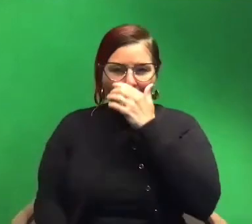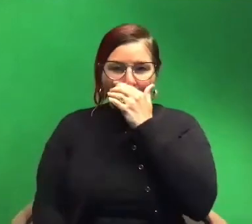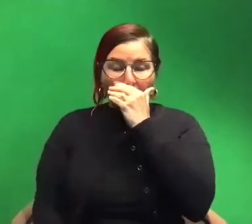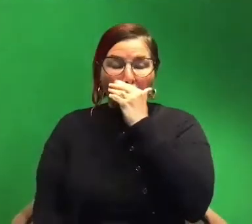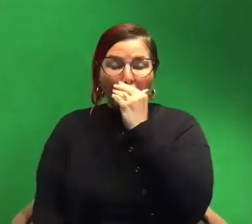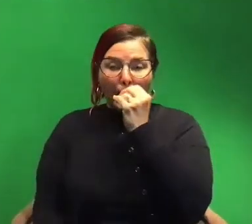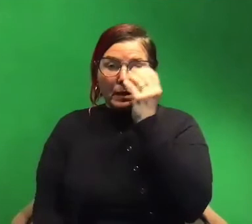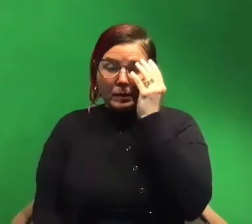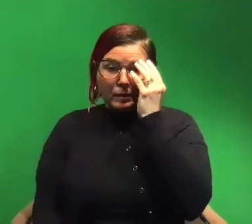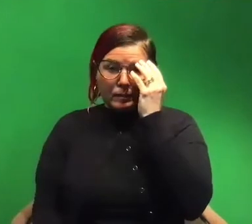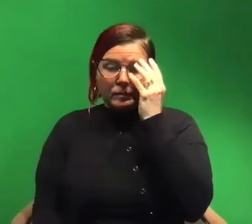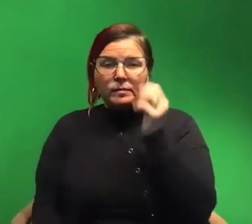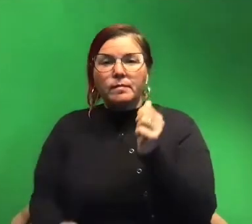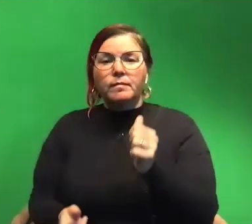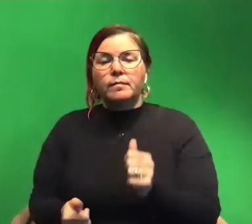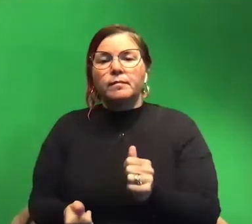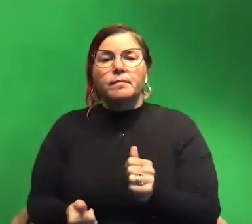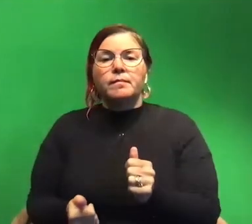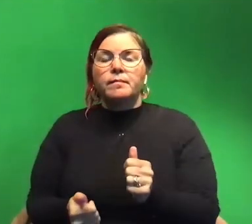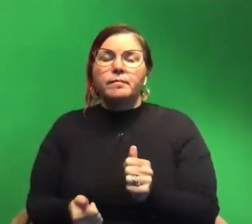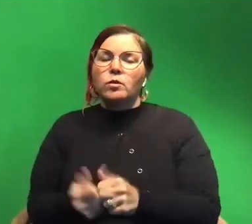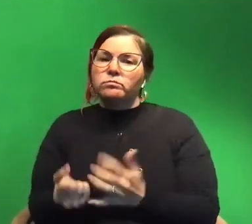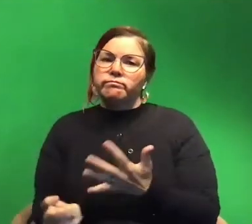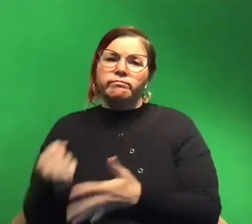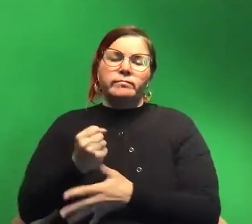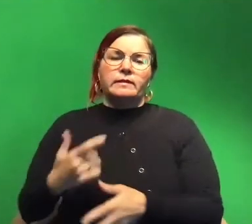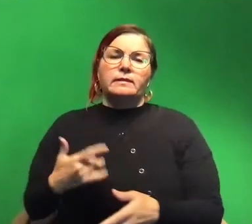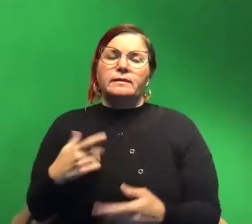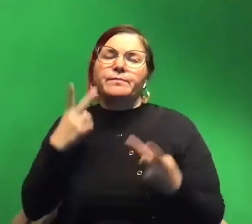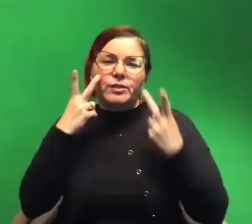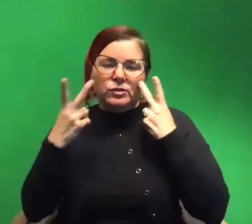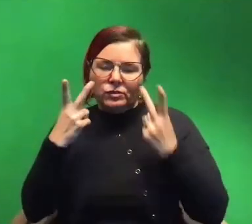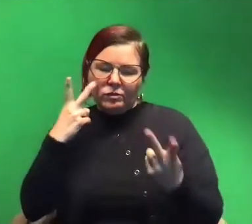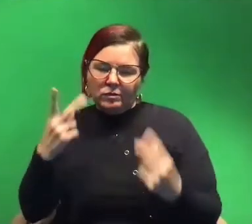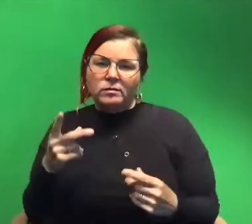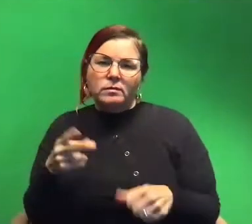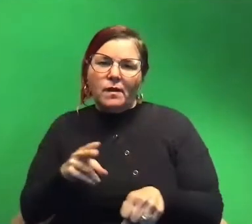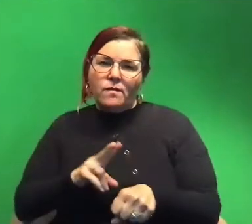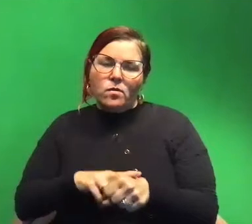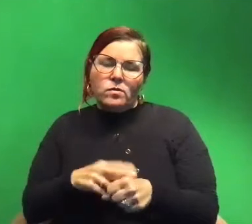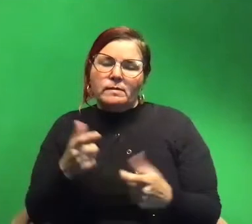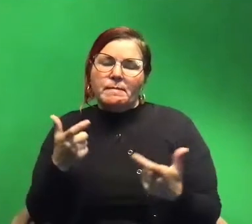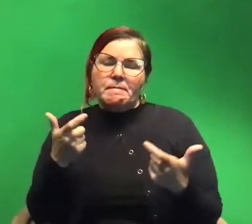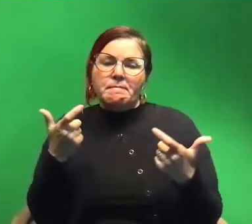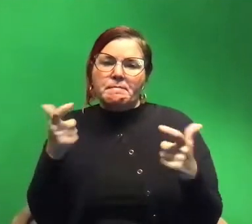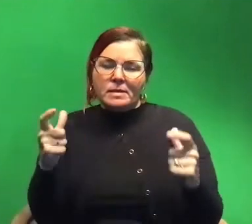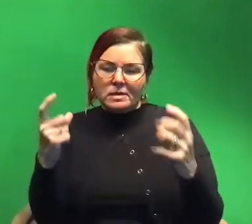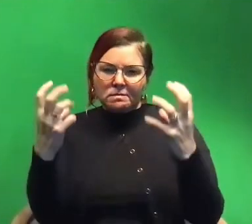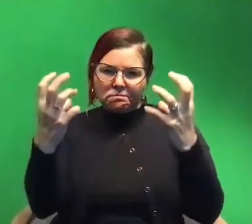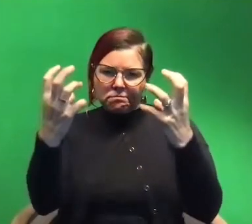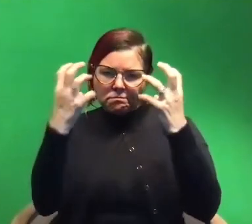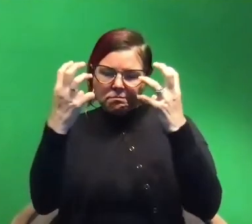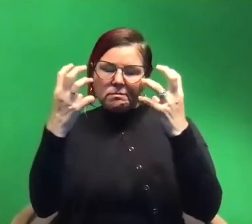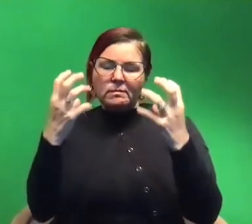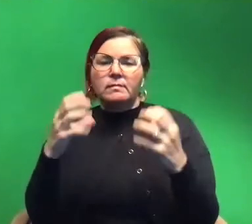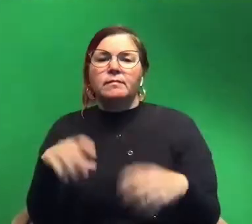the most prominent sense that our squid have is vision. Um they of course have these like really big eyes. Um